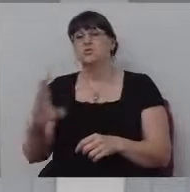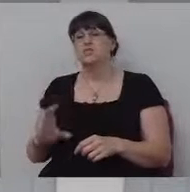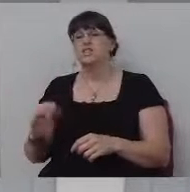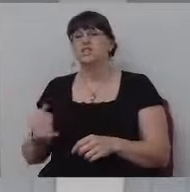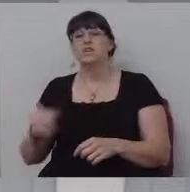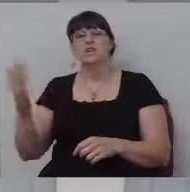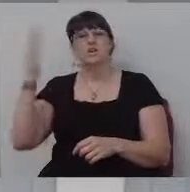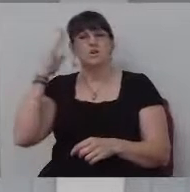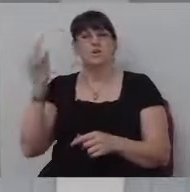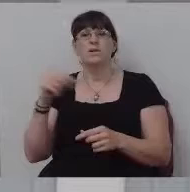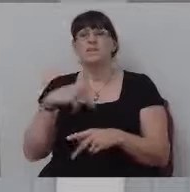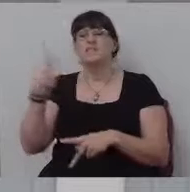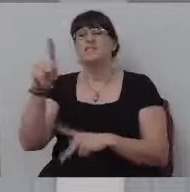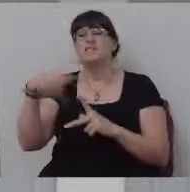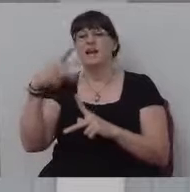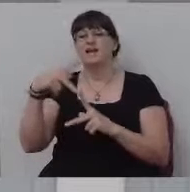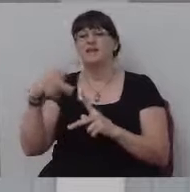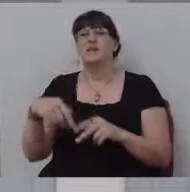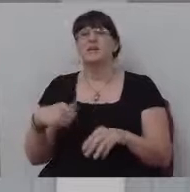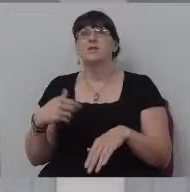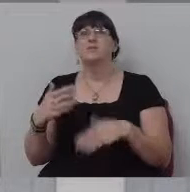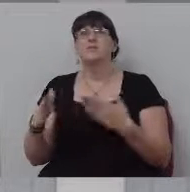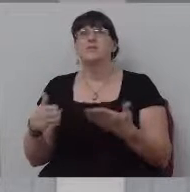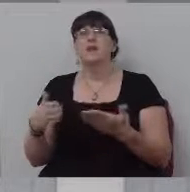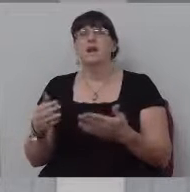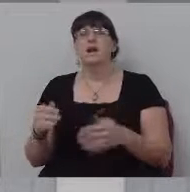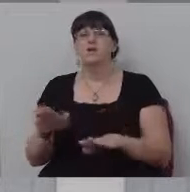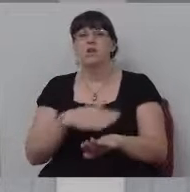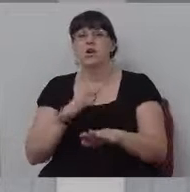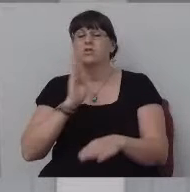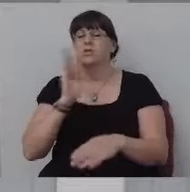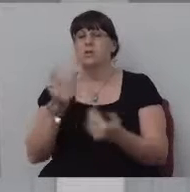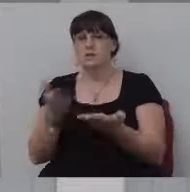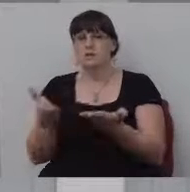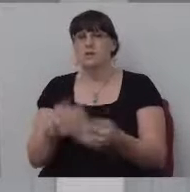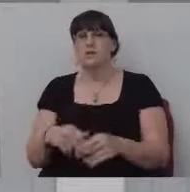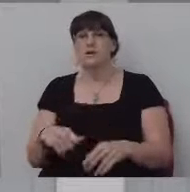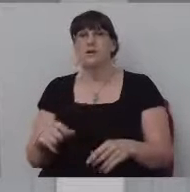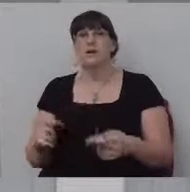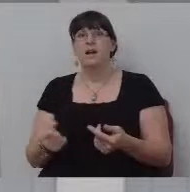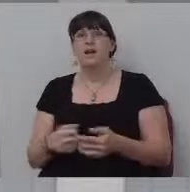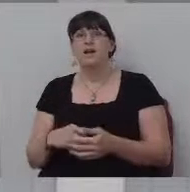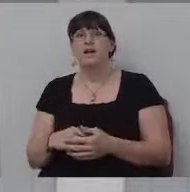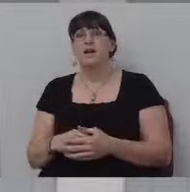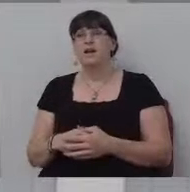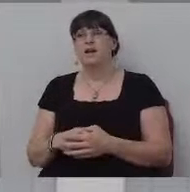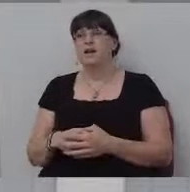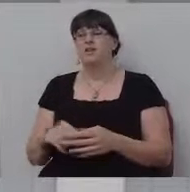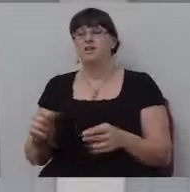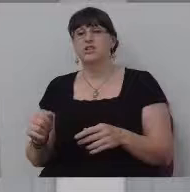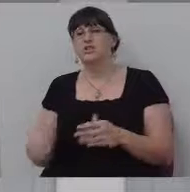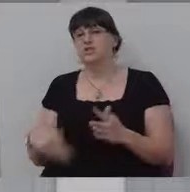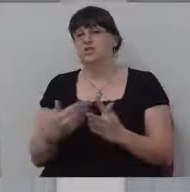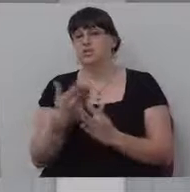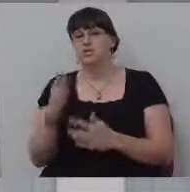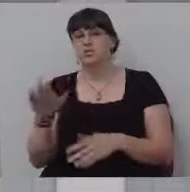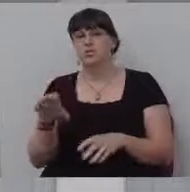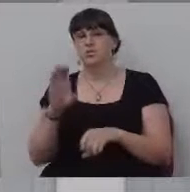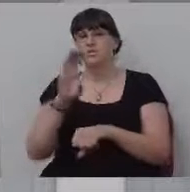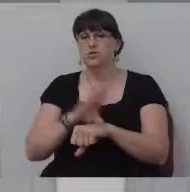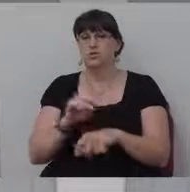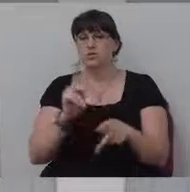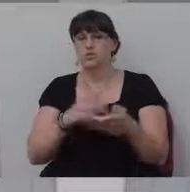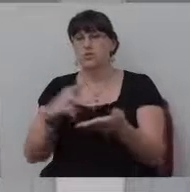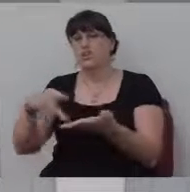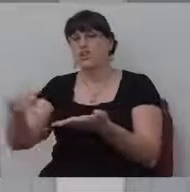long they're going to be there. And they're trusting enough. They leave their cars unlocked. So it's really easy to just go through the church parking lot during church services